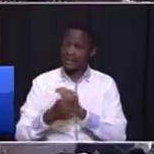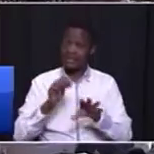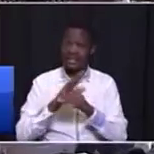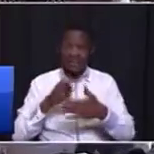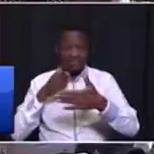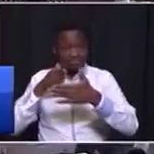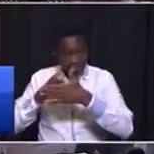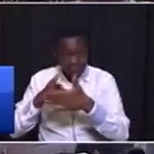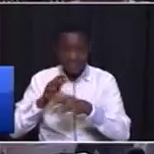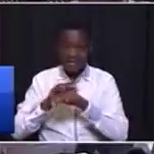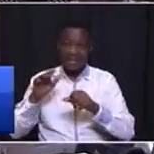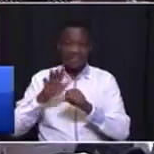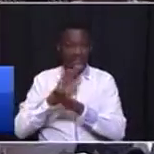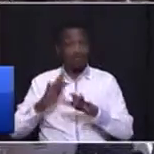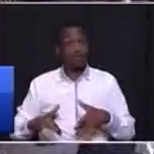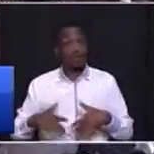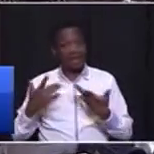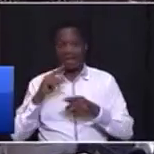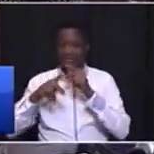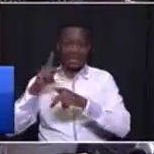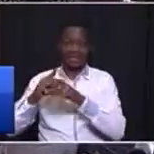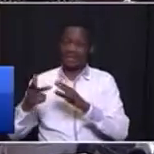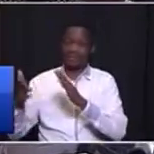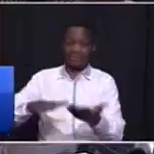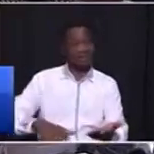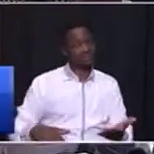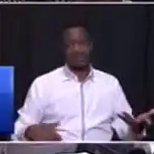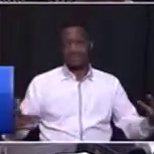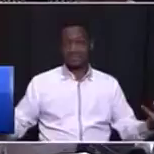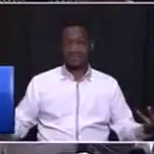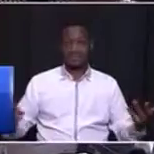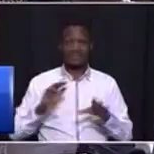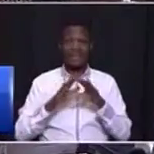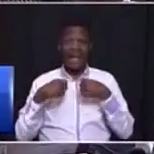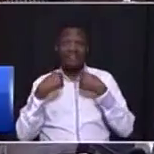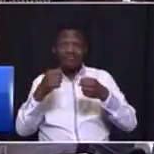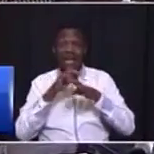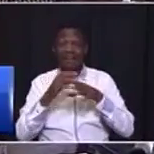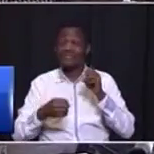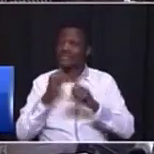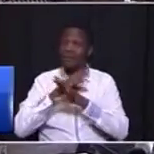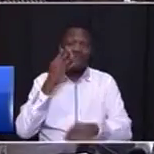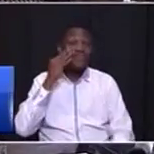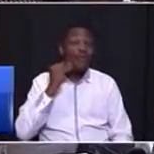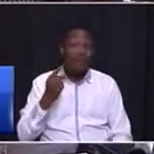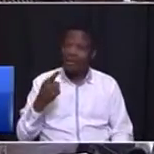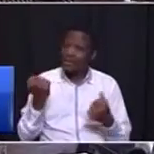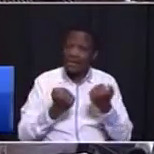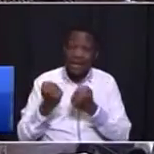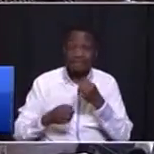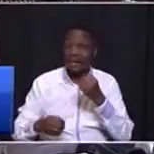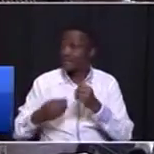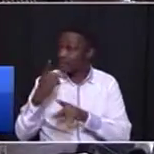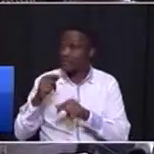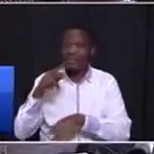reached its full life cycle and I can tell you I drive some of the oldest cars that were driven by some of these